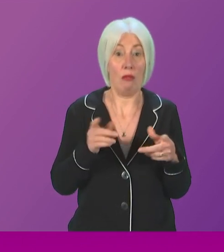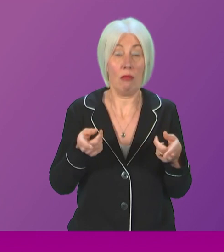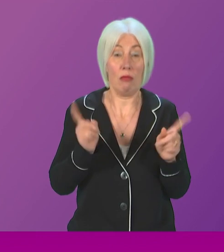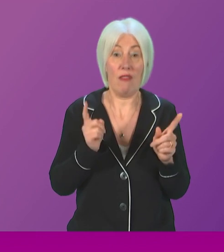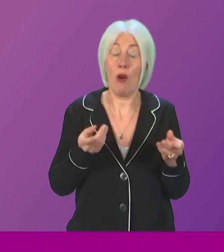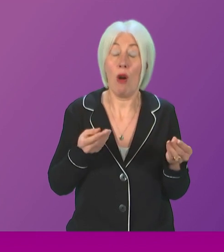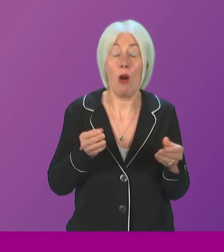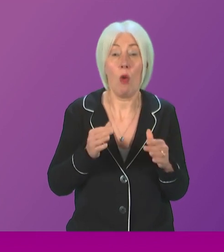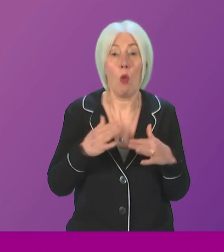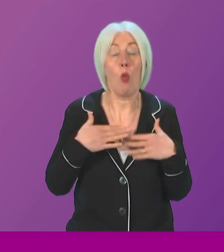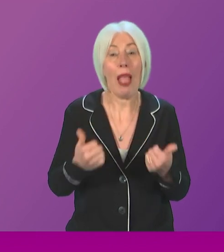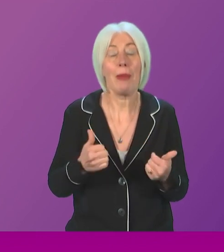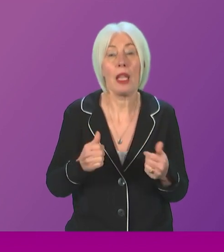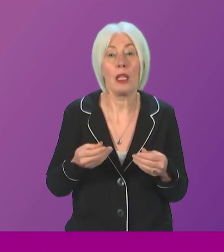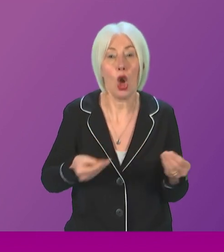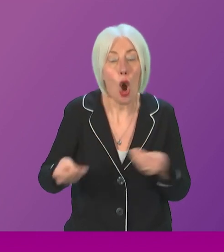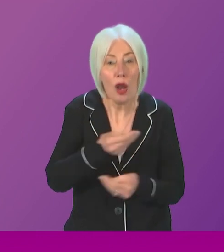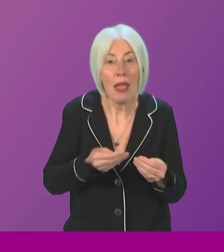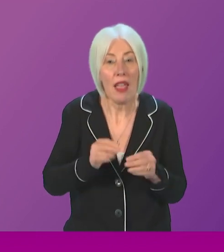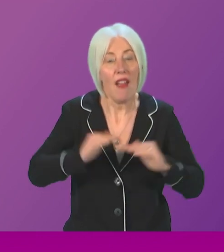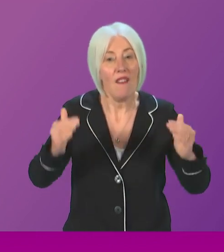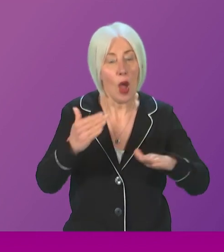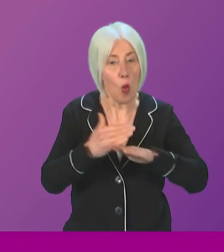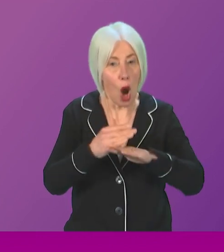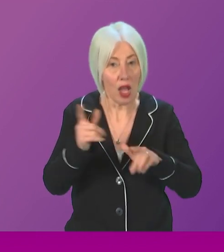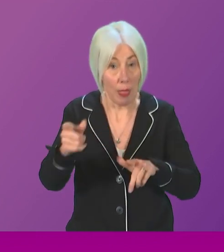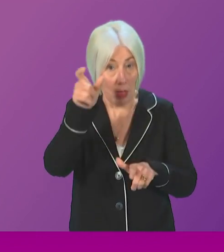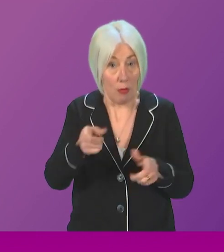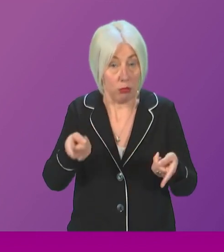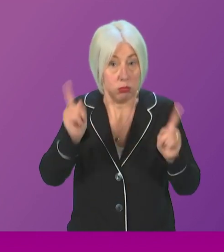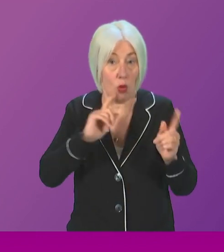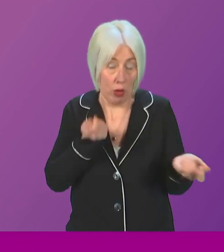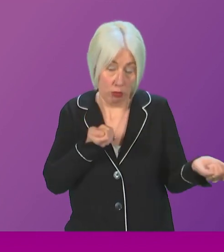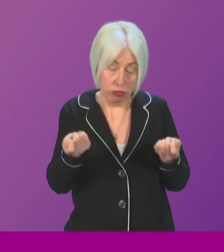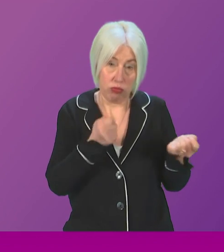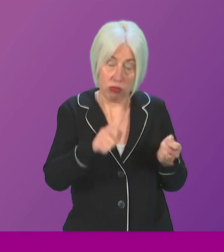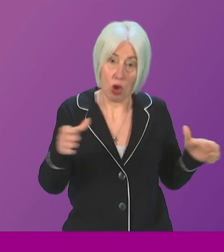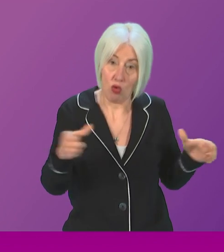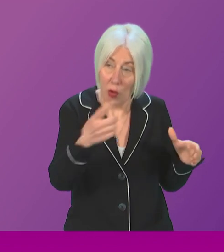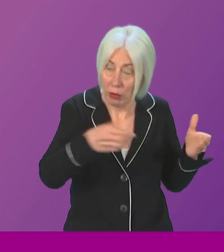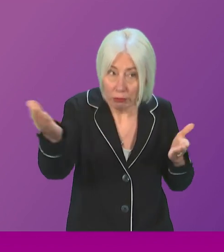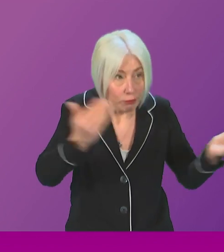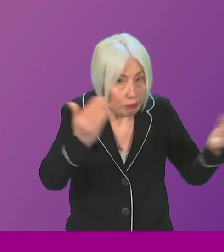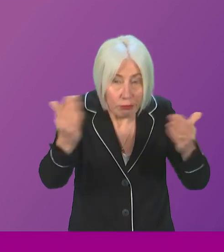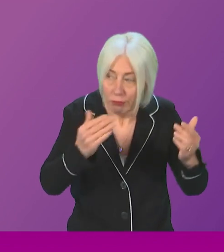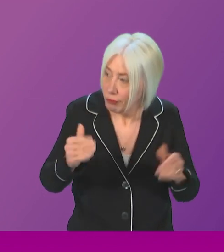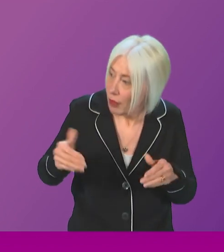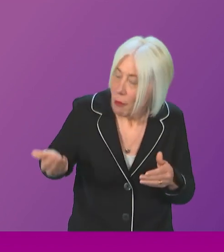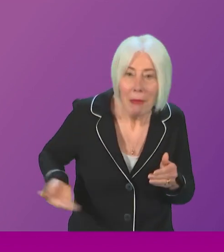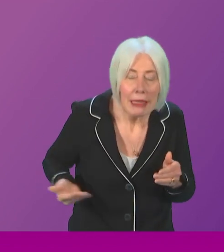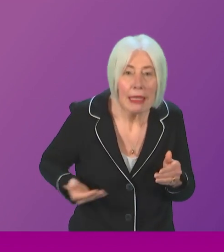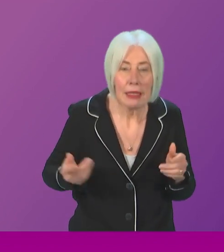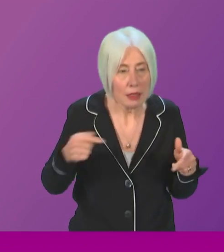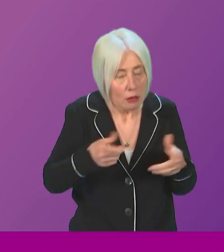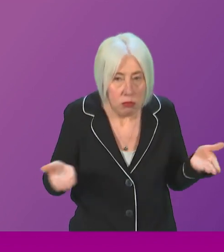Economy for Fair Work and Energy that will explore how government can better support our businesses and communities using all the policy